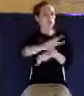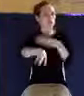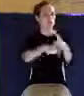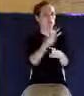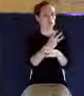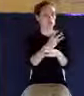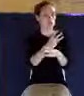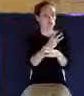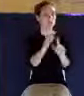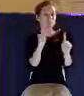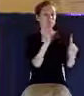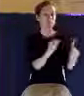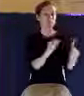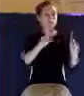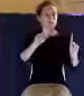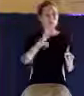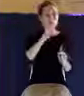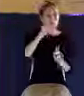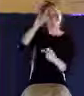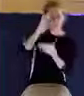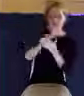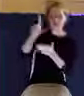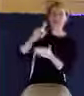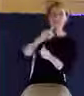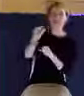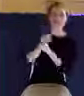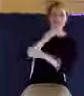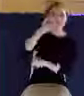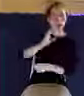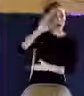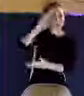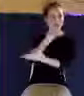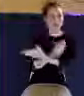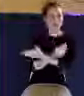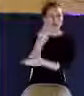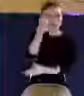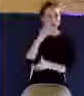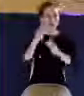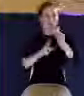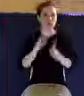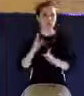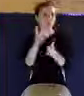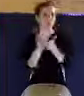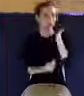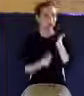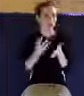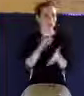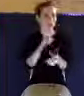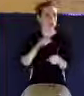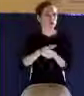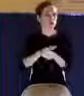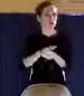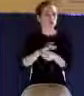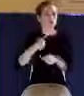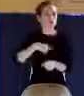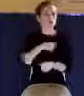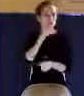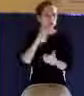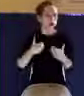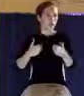of God. One reason people lack assurance is because we don't have a strong theological foundation about Christ.